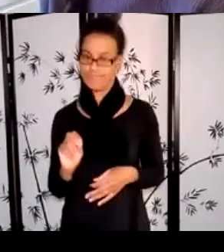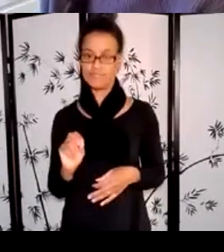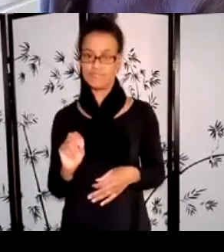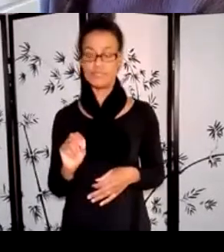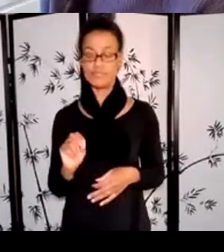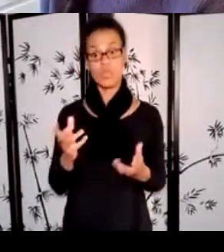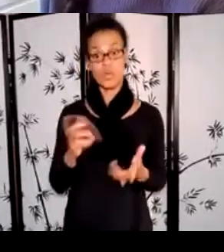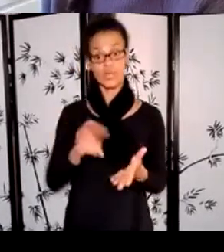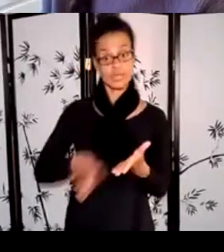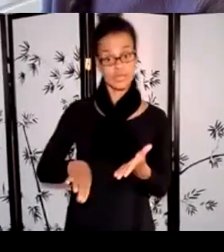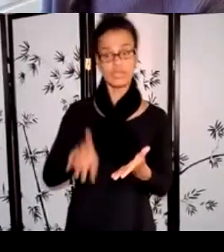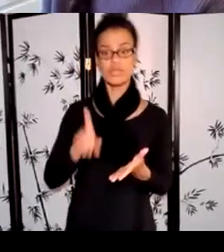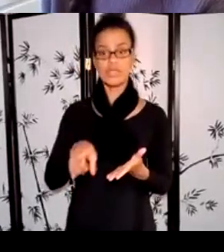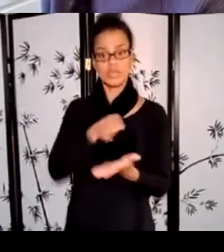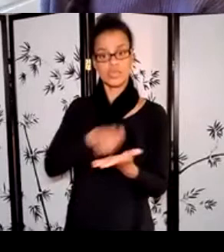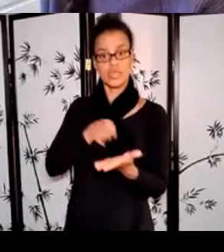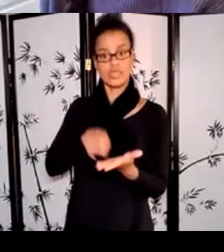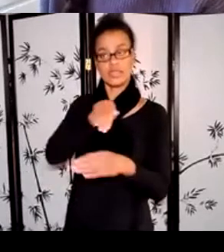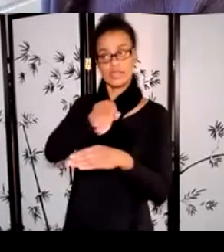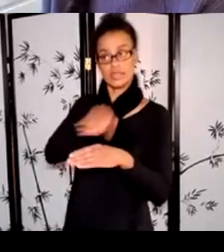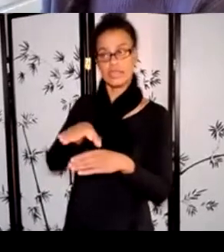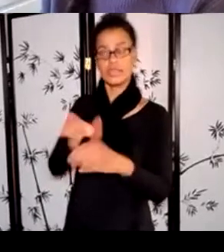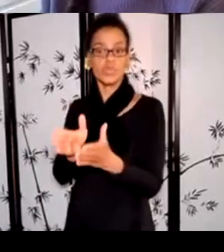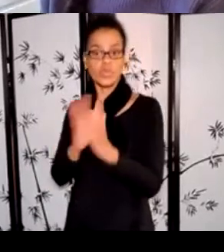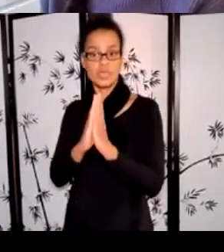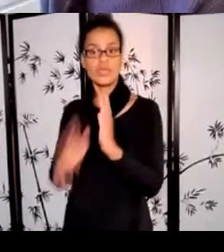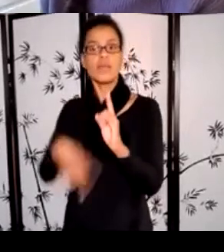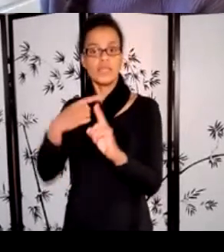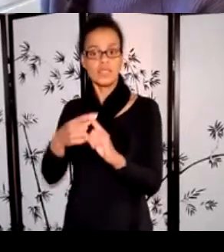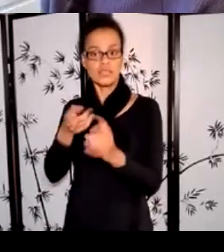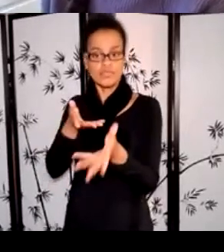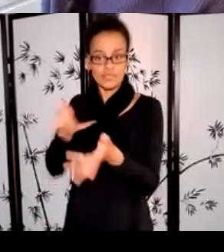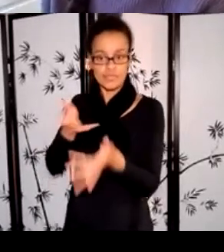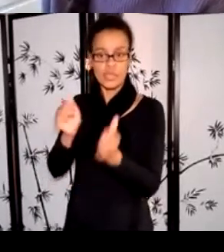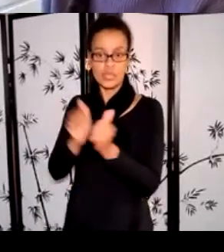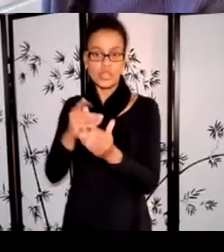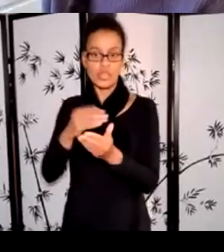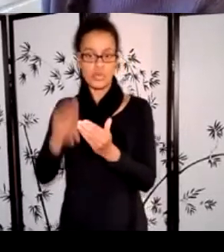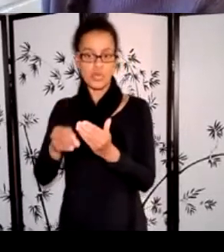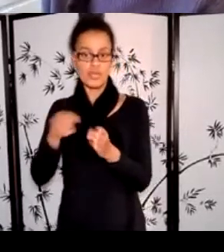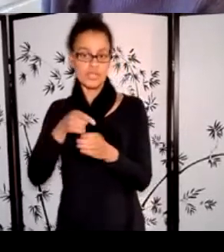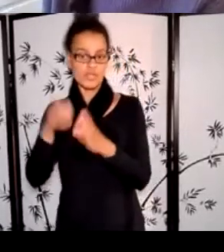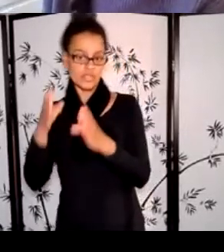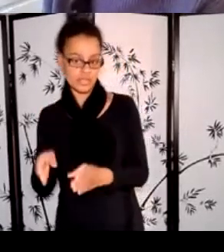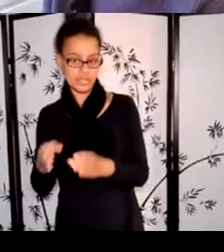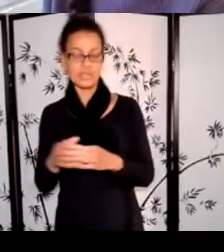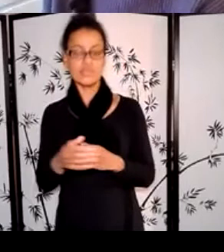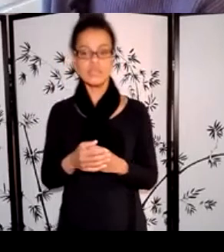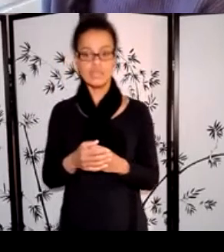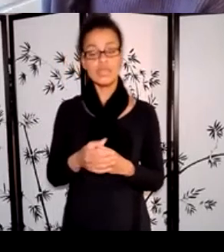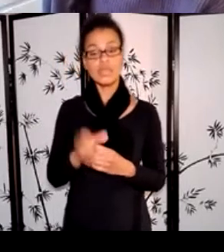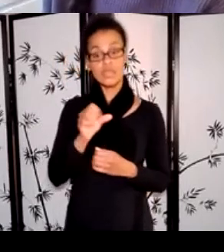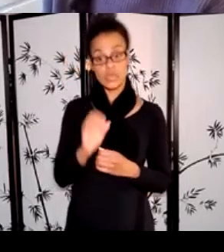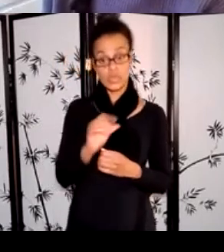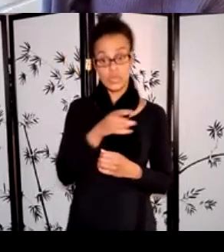and in discussion with the program specialist, but applicants are encouraged to take this policy into consideration when planning their